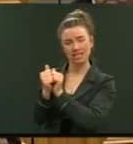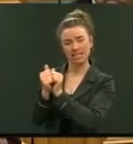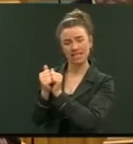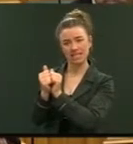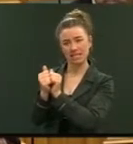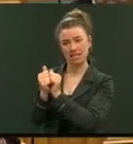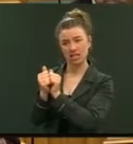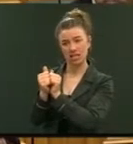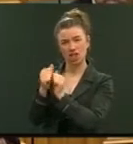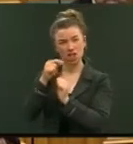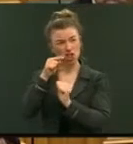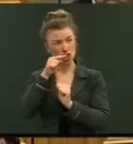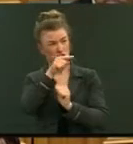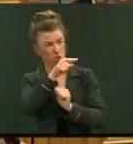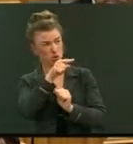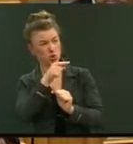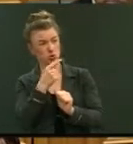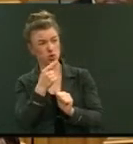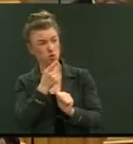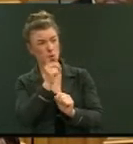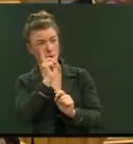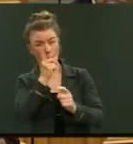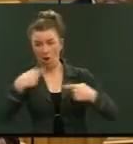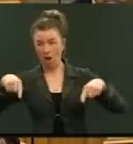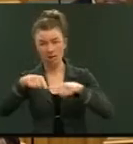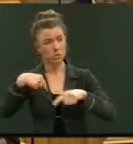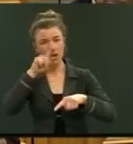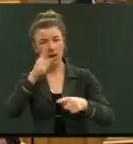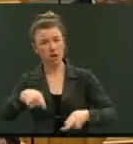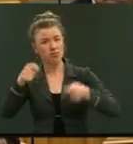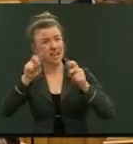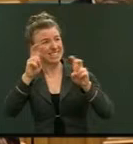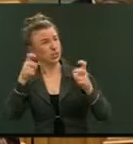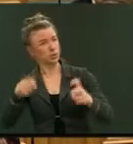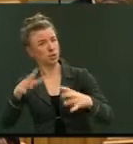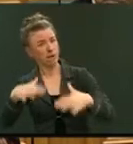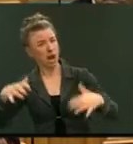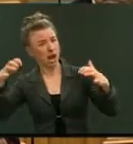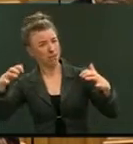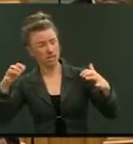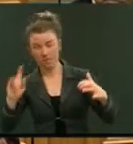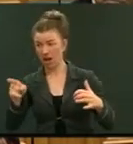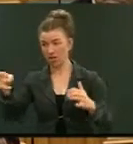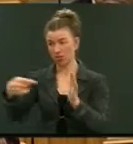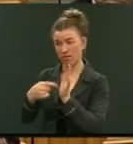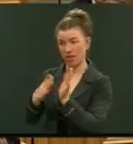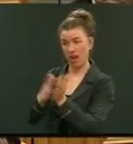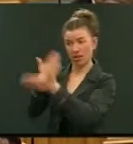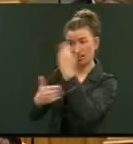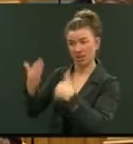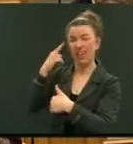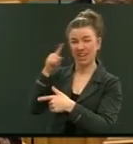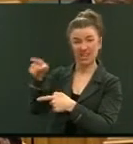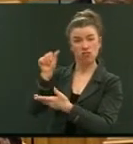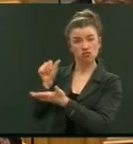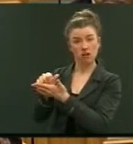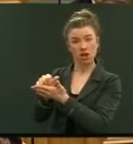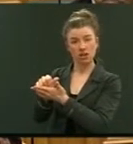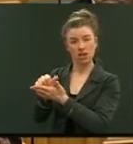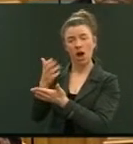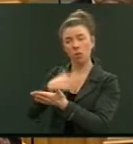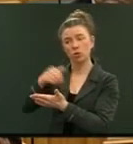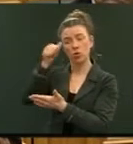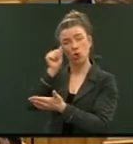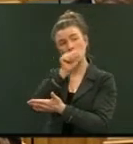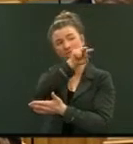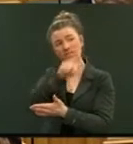and you've just previously warned members they can't do that and he's put to you an alternative view which I think is correct. I want to know what your